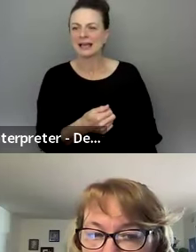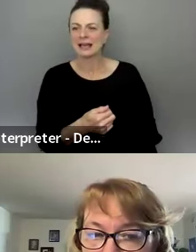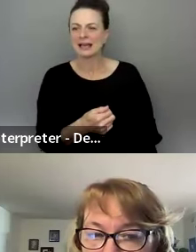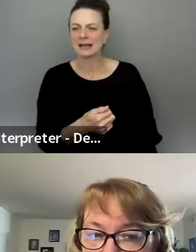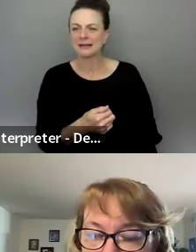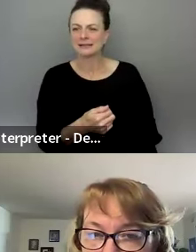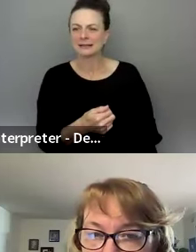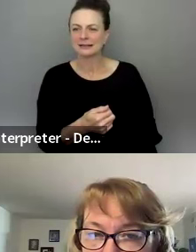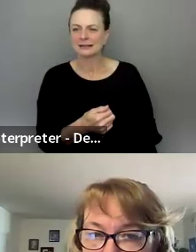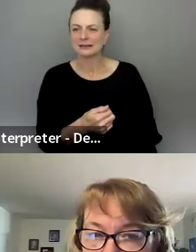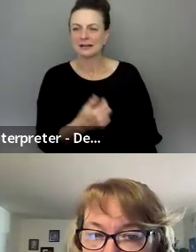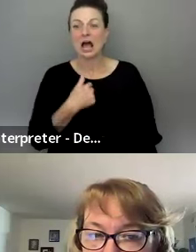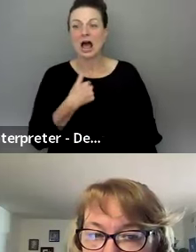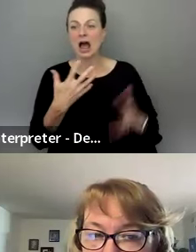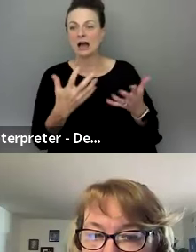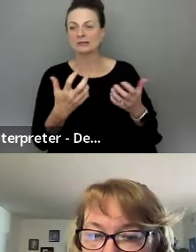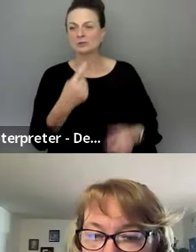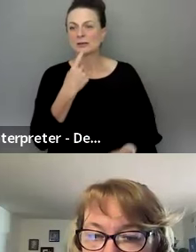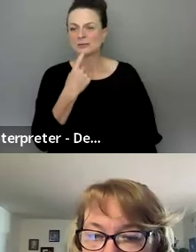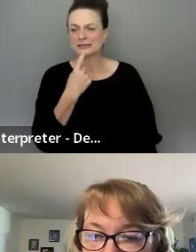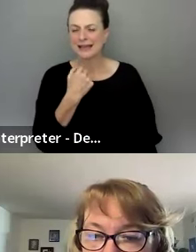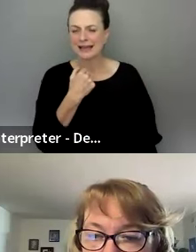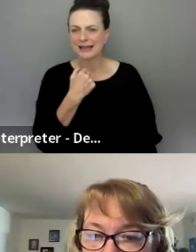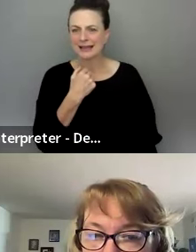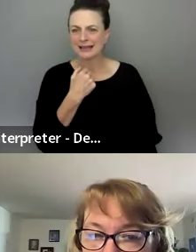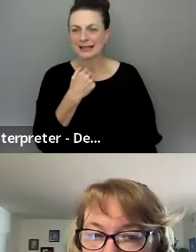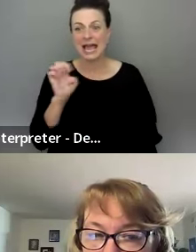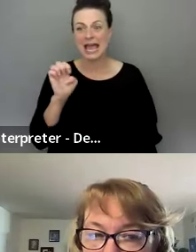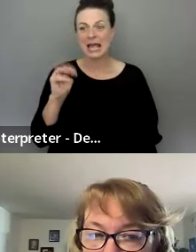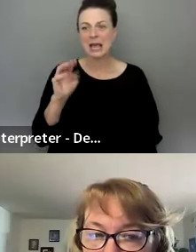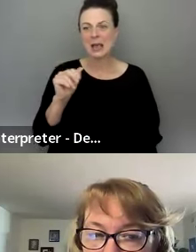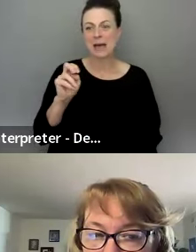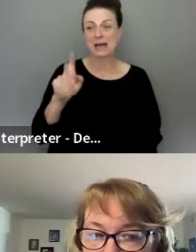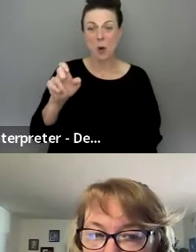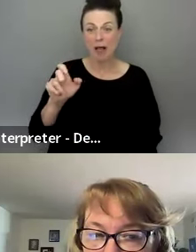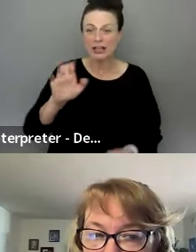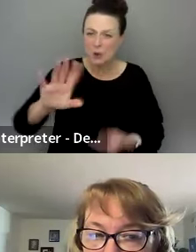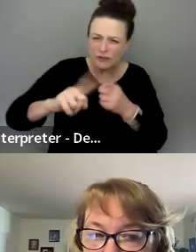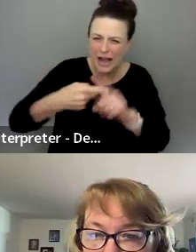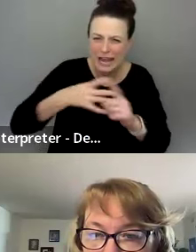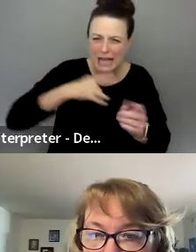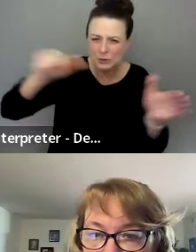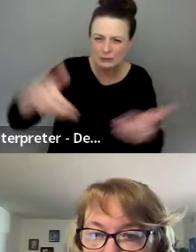uh, and then I just wanted to say, like, uh, Emmanuel, would your friend like to introduce himself?